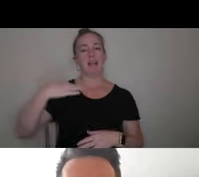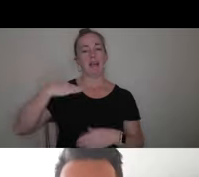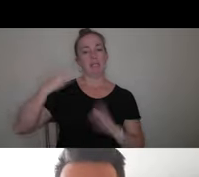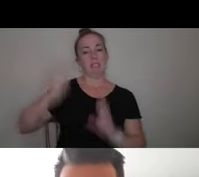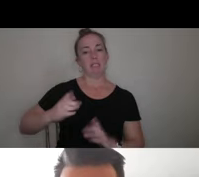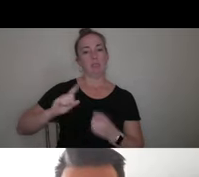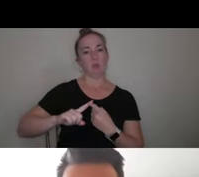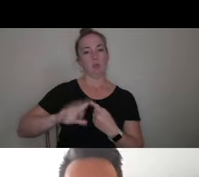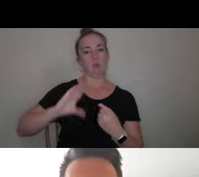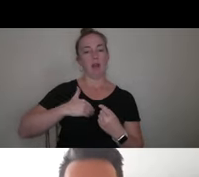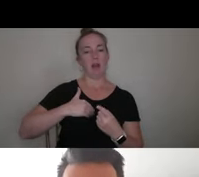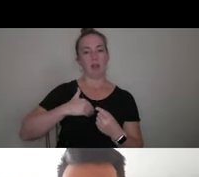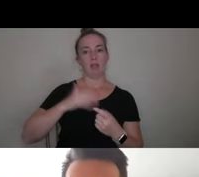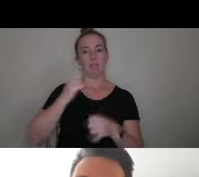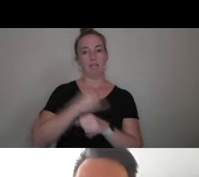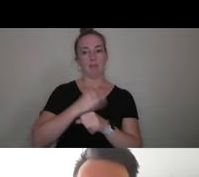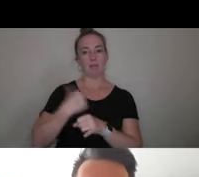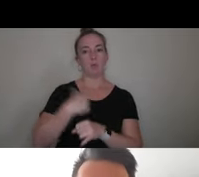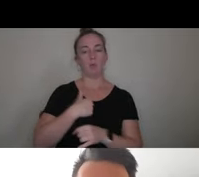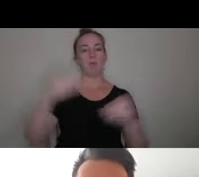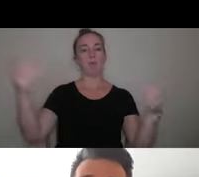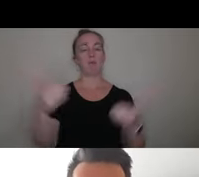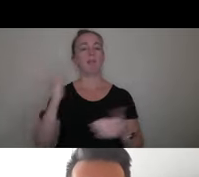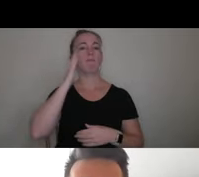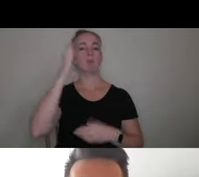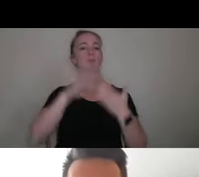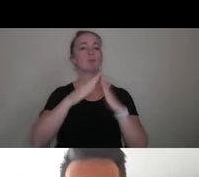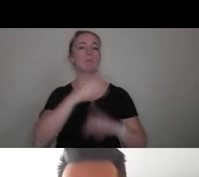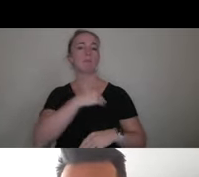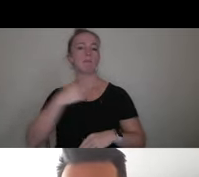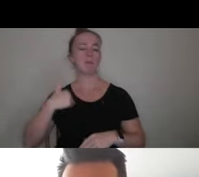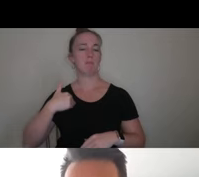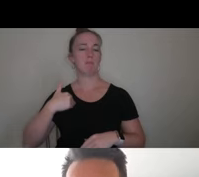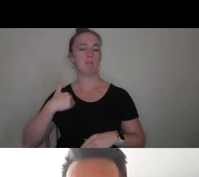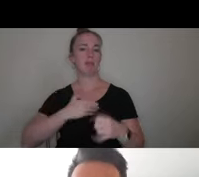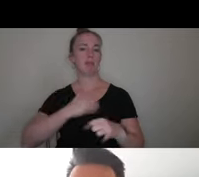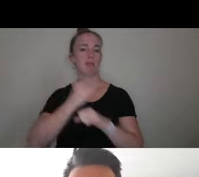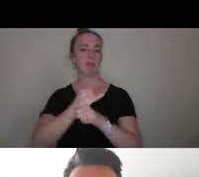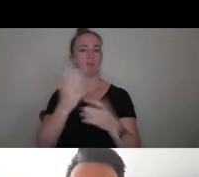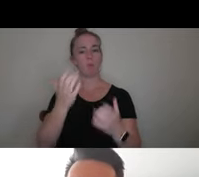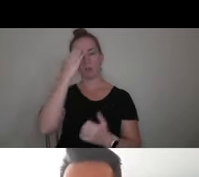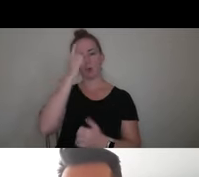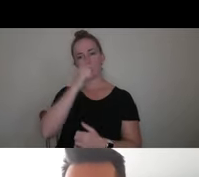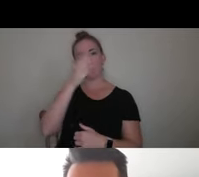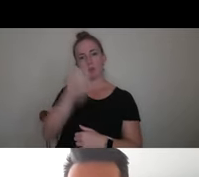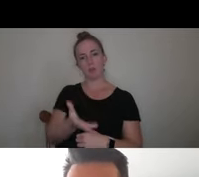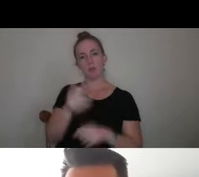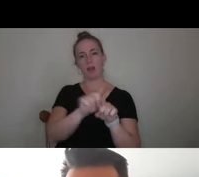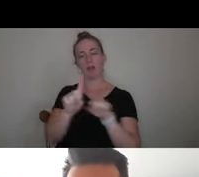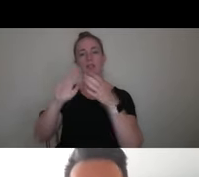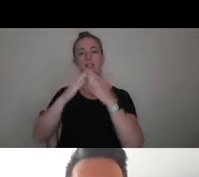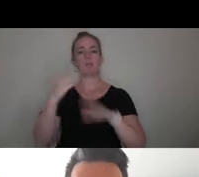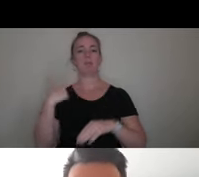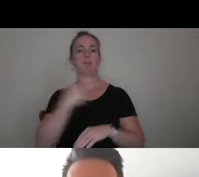future community members to our campus. We want to learn who you'd be as a community member, not just the shiny picture you're going to